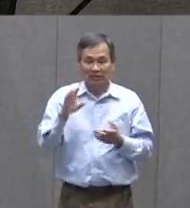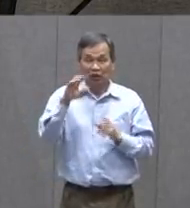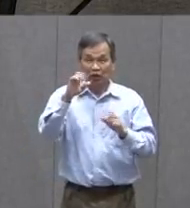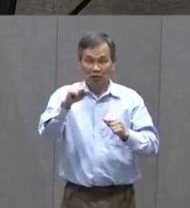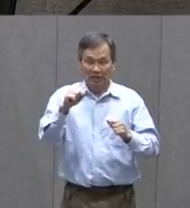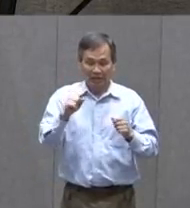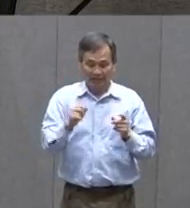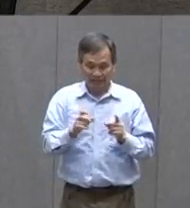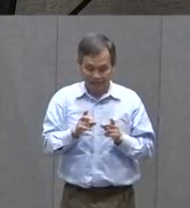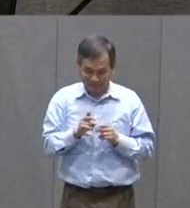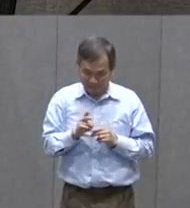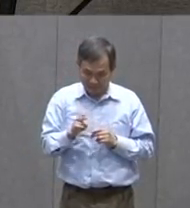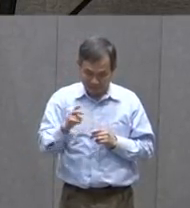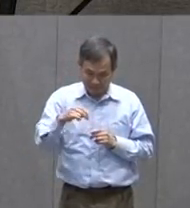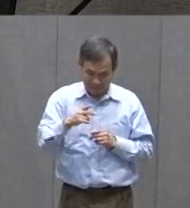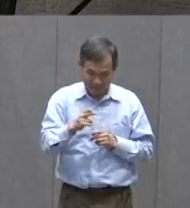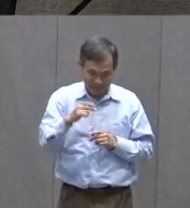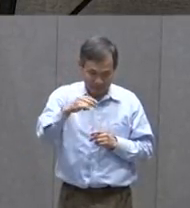Make